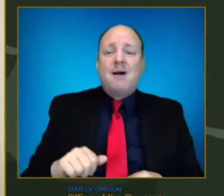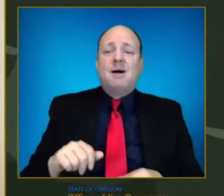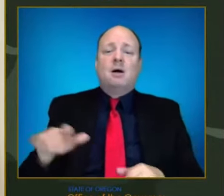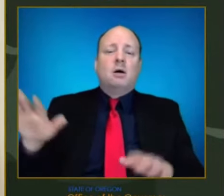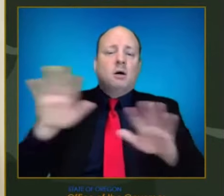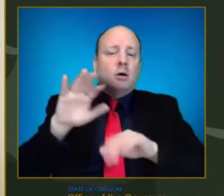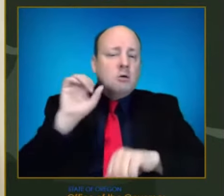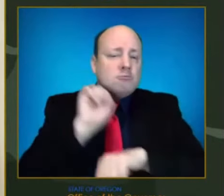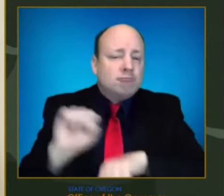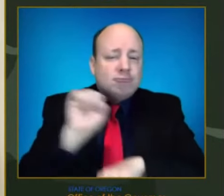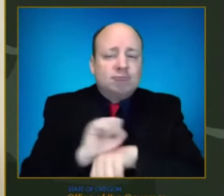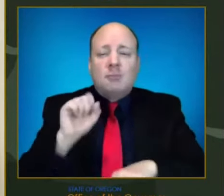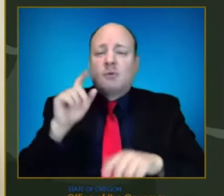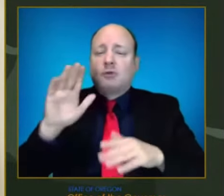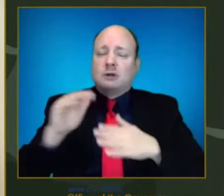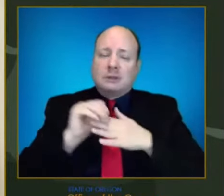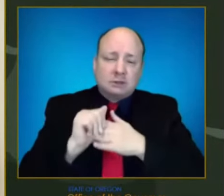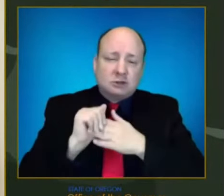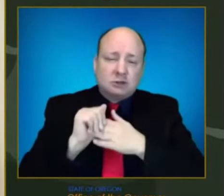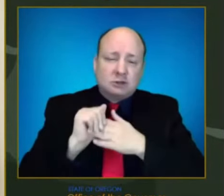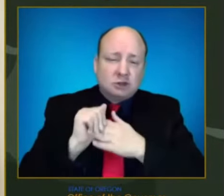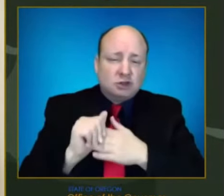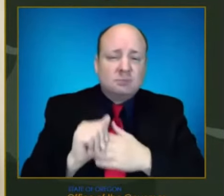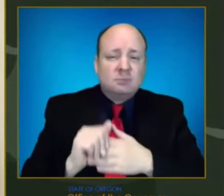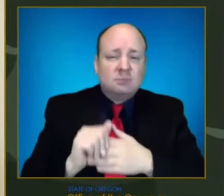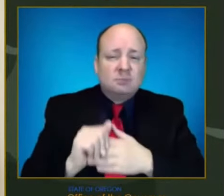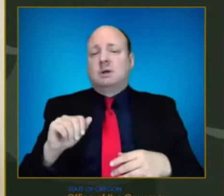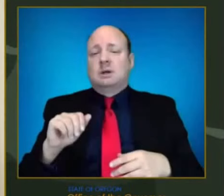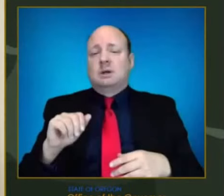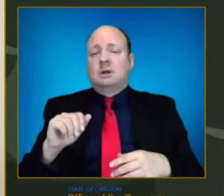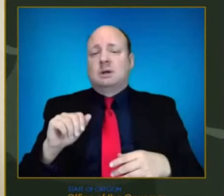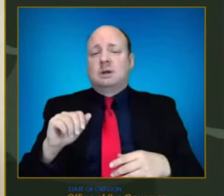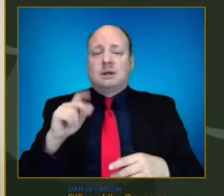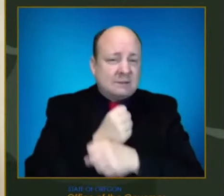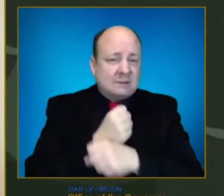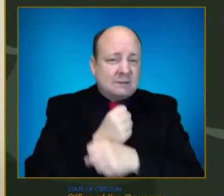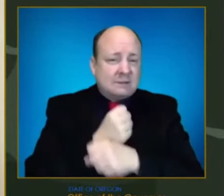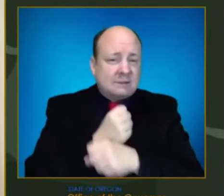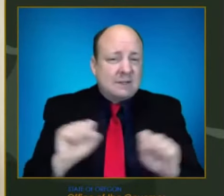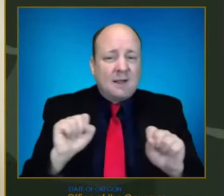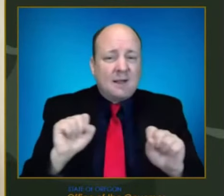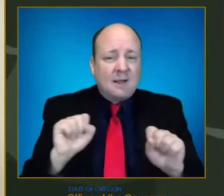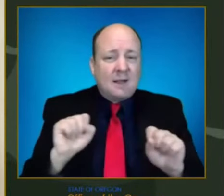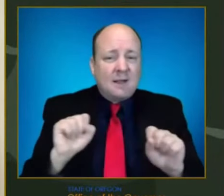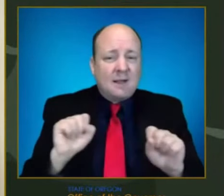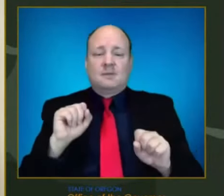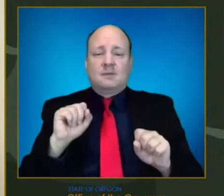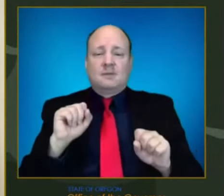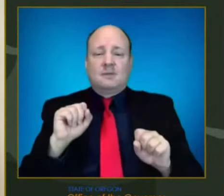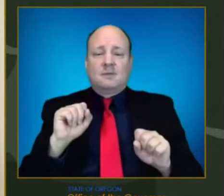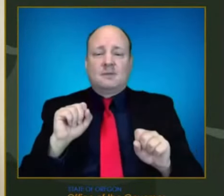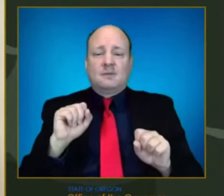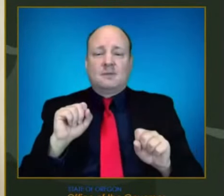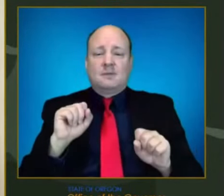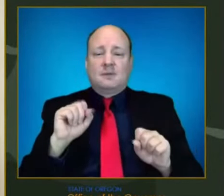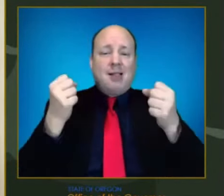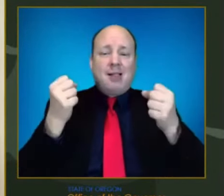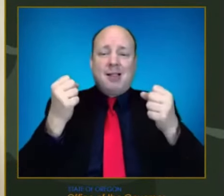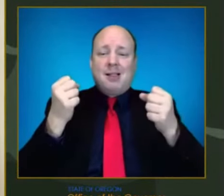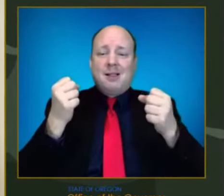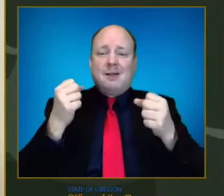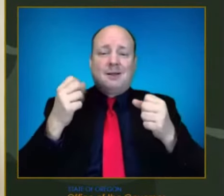Um, please stay safe and be well. Have a wonderful holiday season and, uh, we'll probably see you after the first of the year.